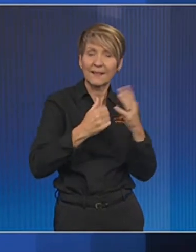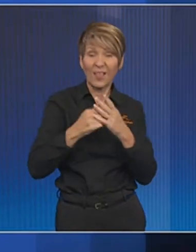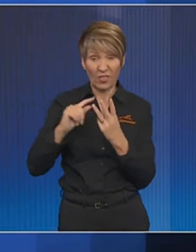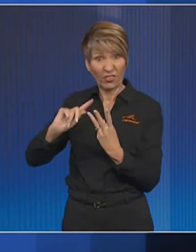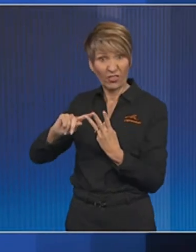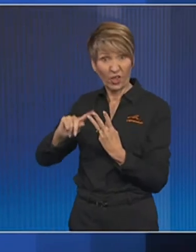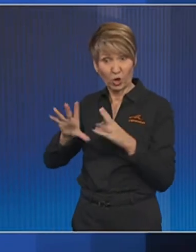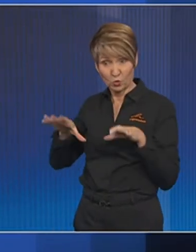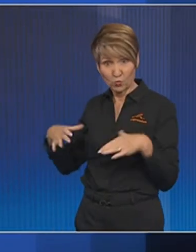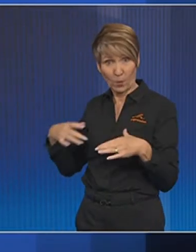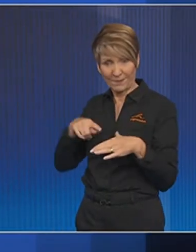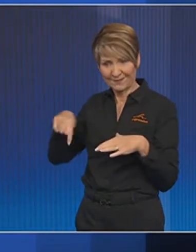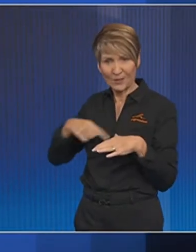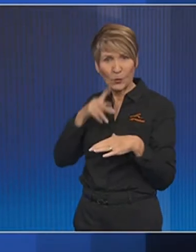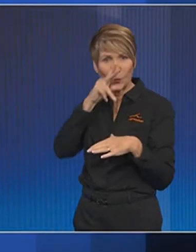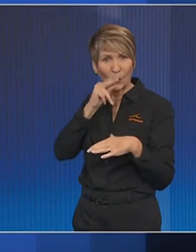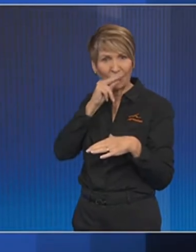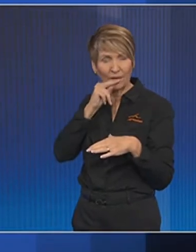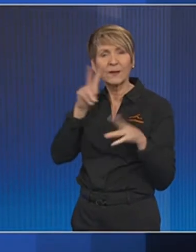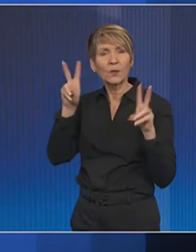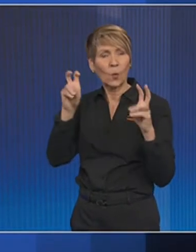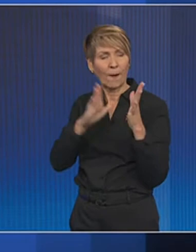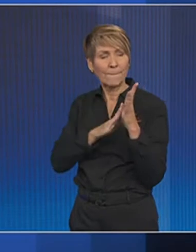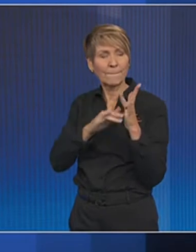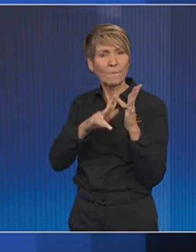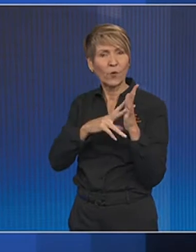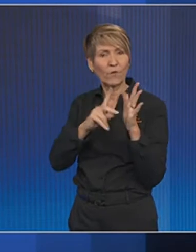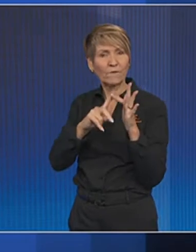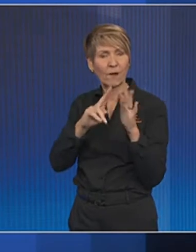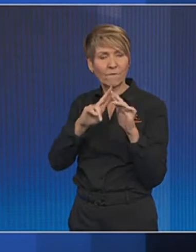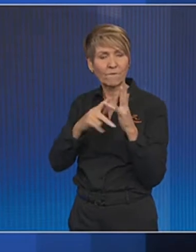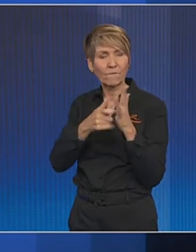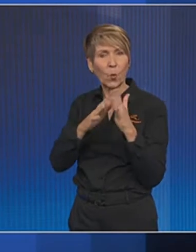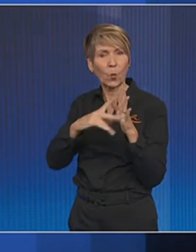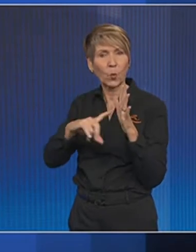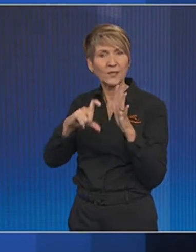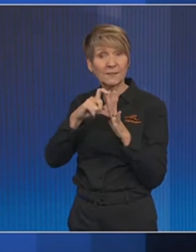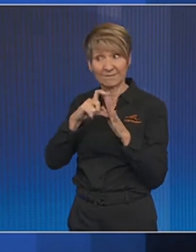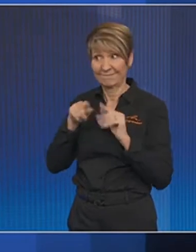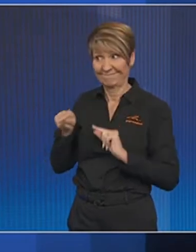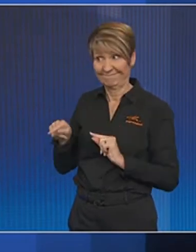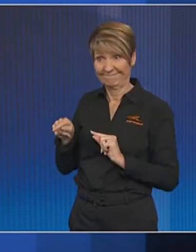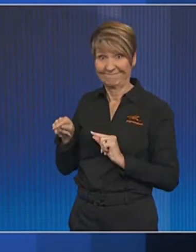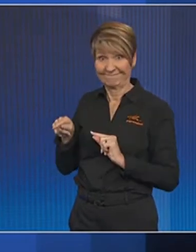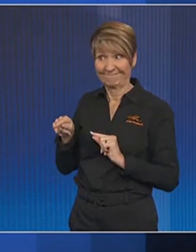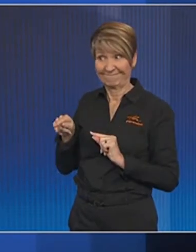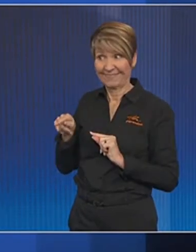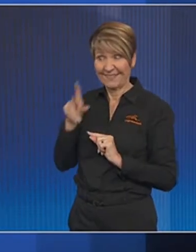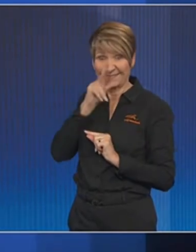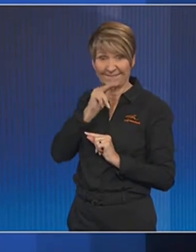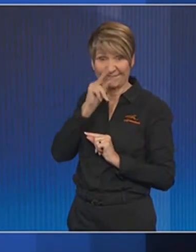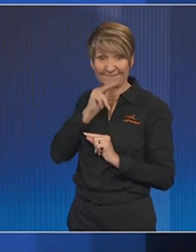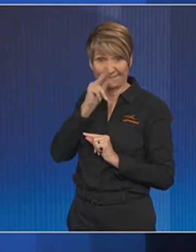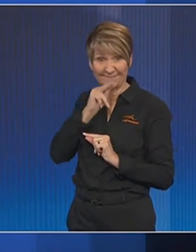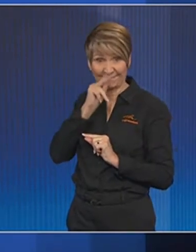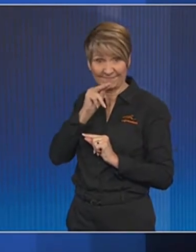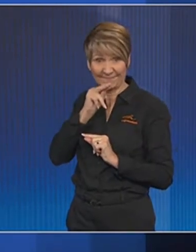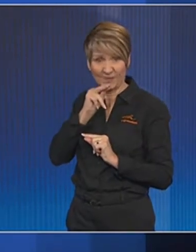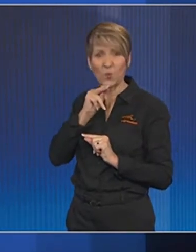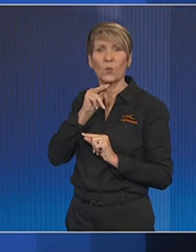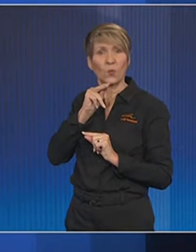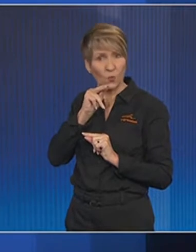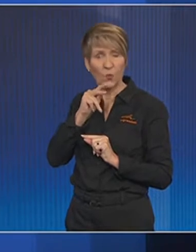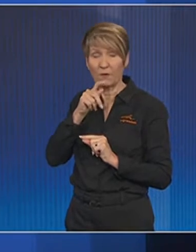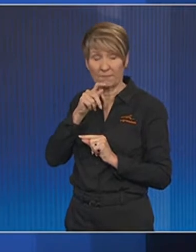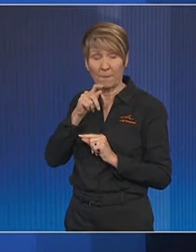play, the youth-led Move Forward party. Its leader, Peter Lim Jirenrat, surged to the top of some of the polls in the final weeks